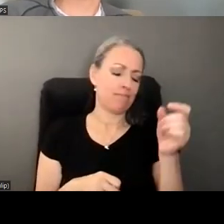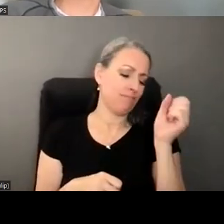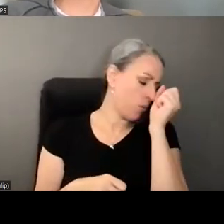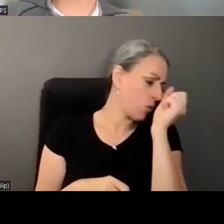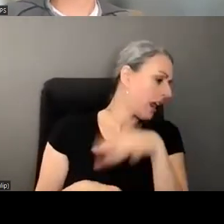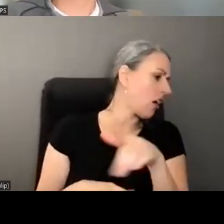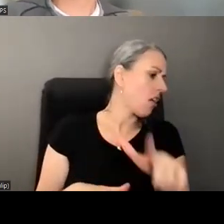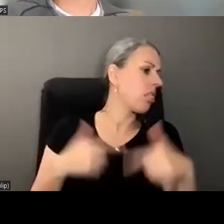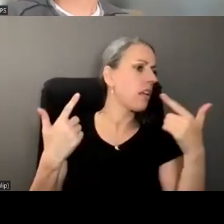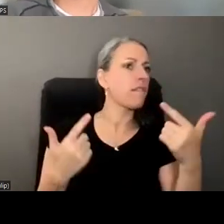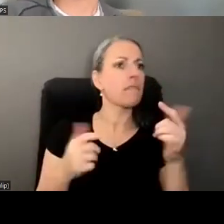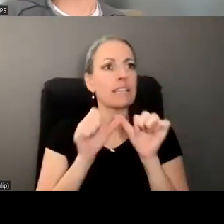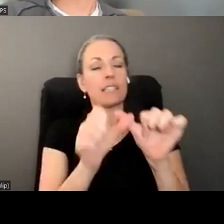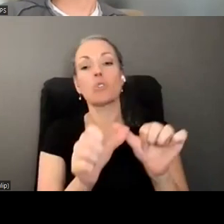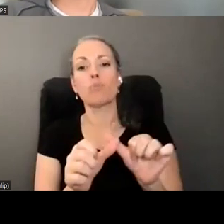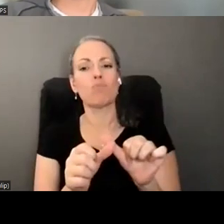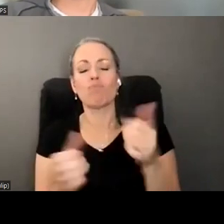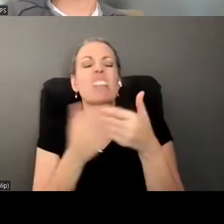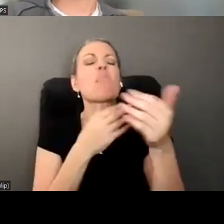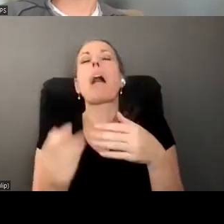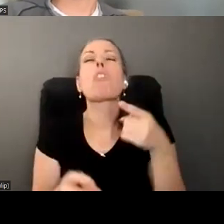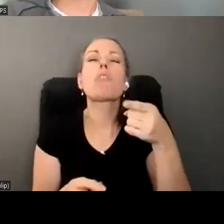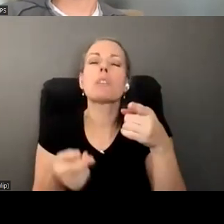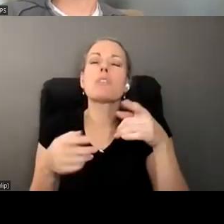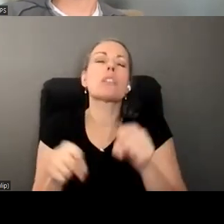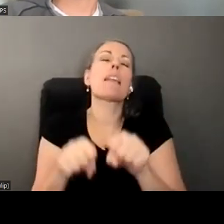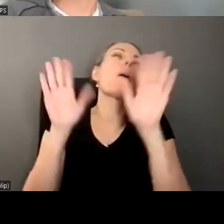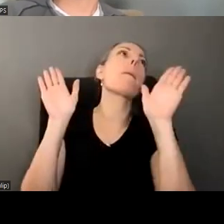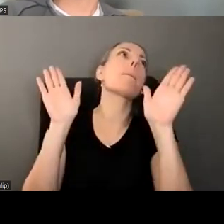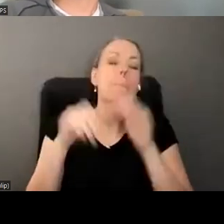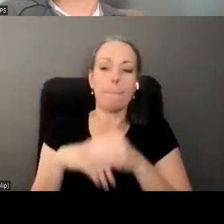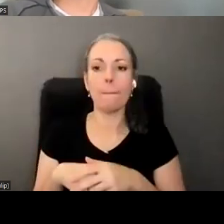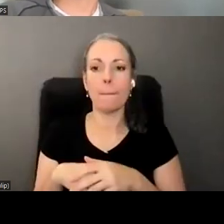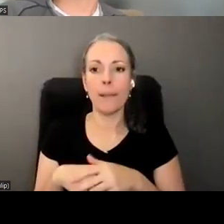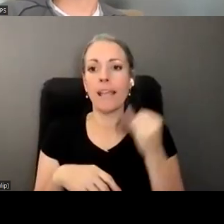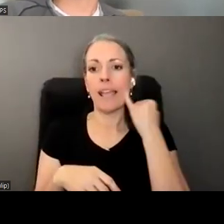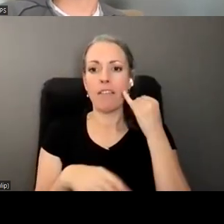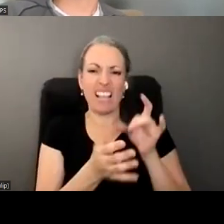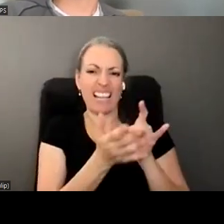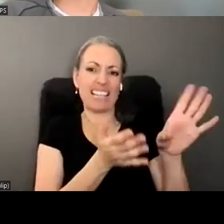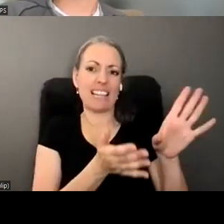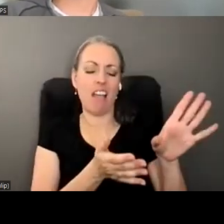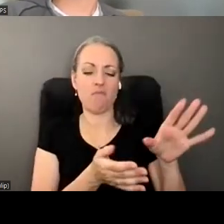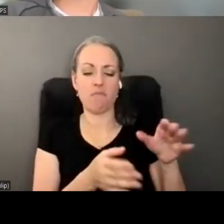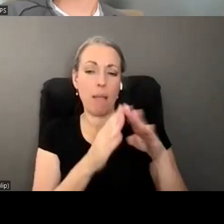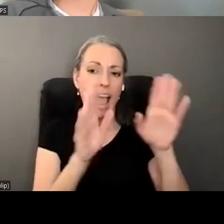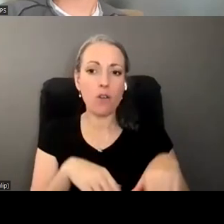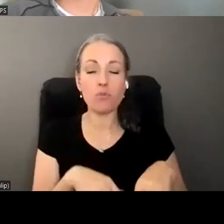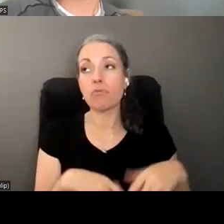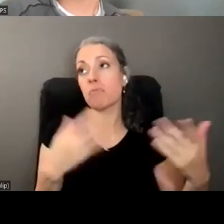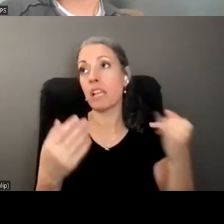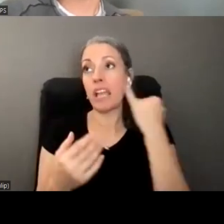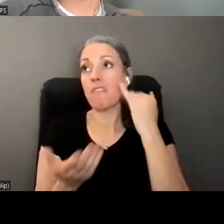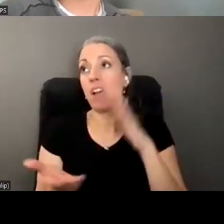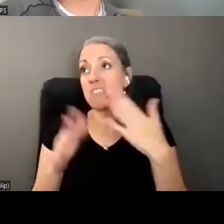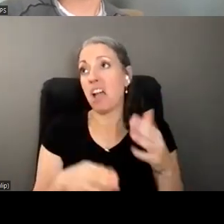or dies anymore he just doesn't care you know if I get kicked down on the street if I die from